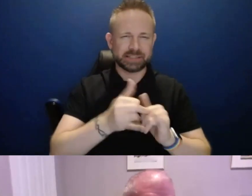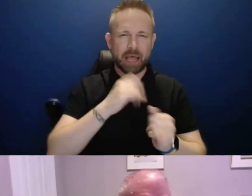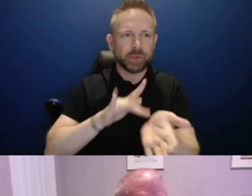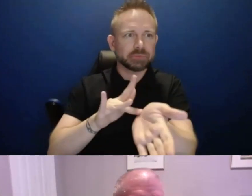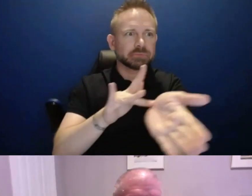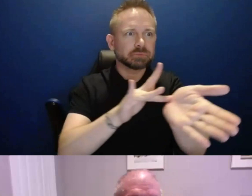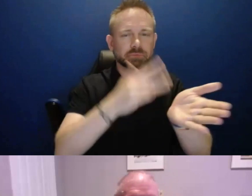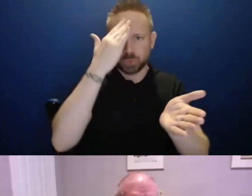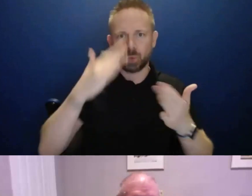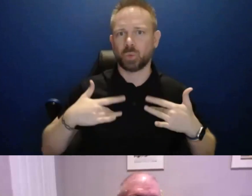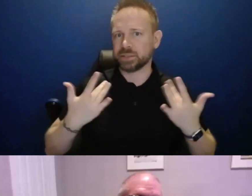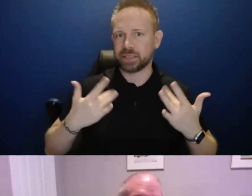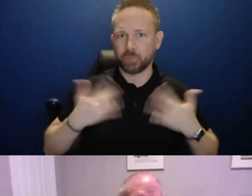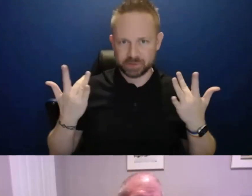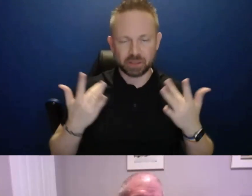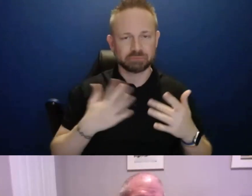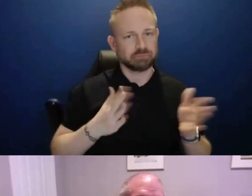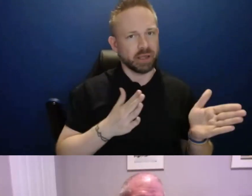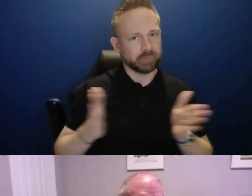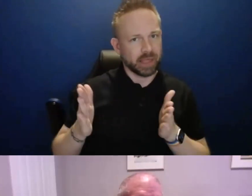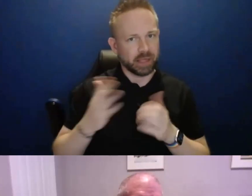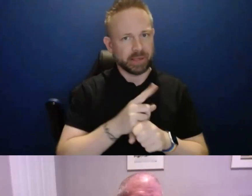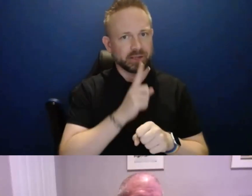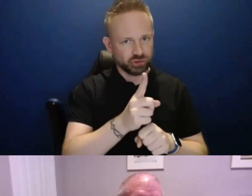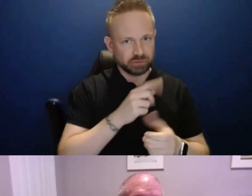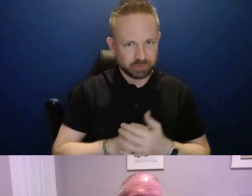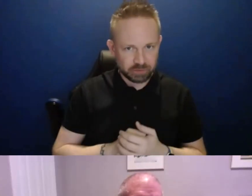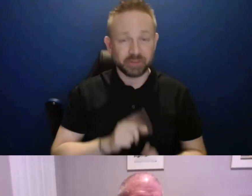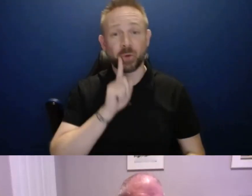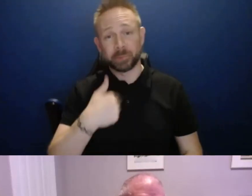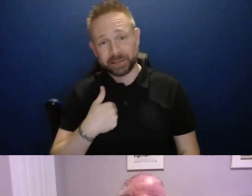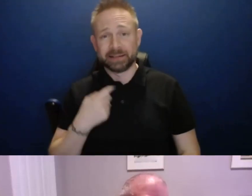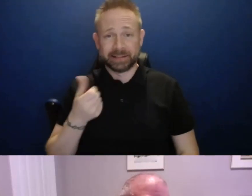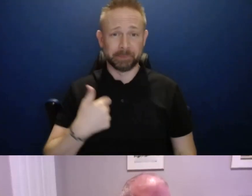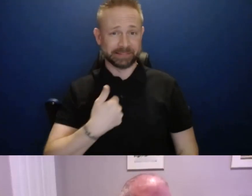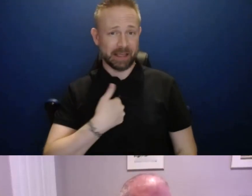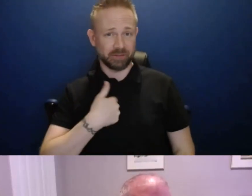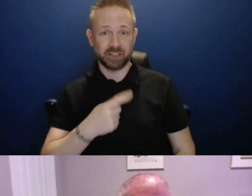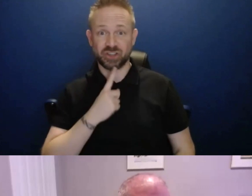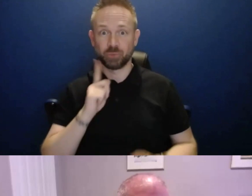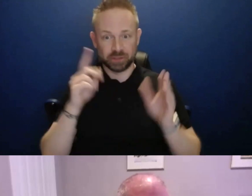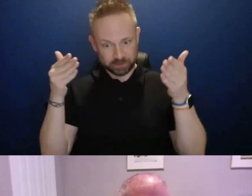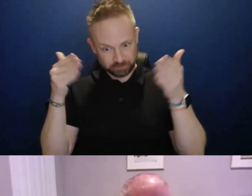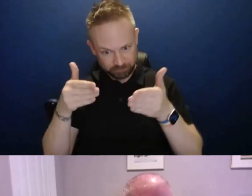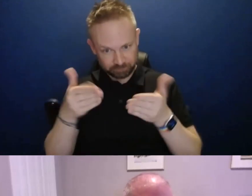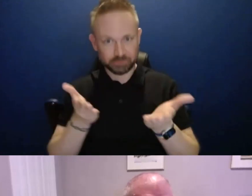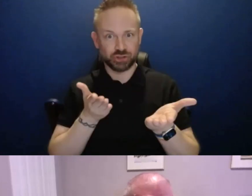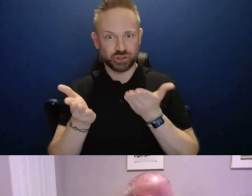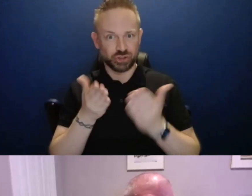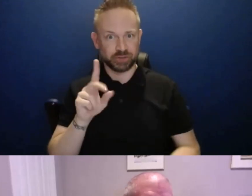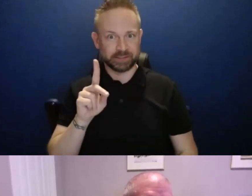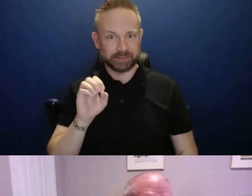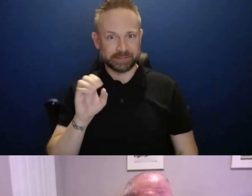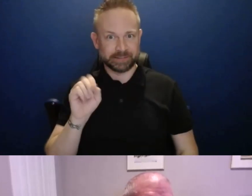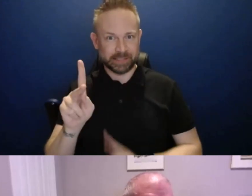I'm from, from my, my selfish perspective, I'm really, really focused on service desk to make sure that we do have those